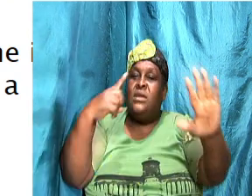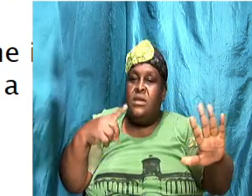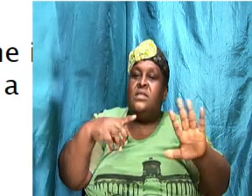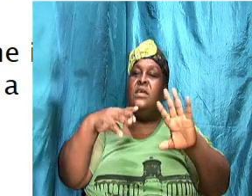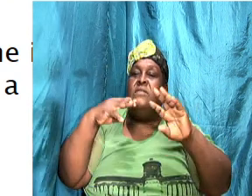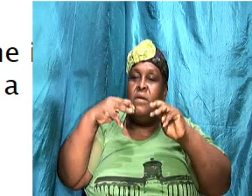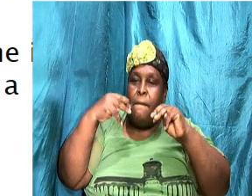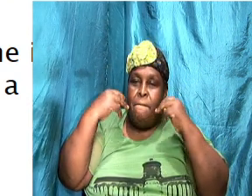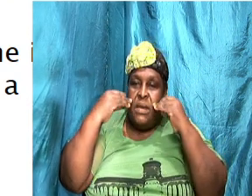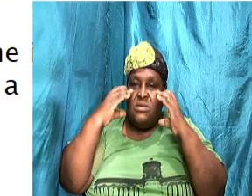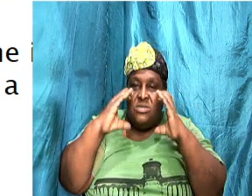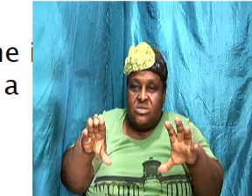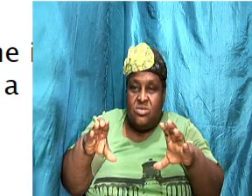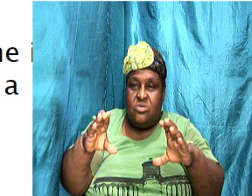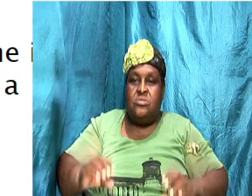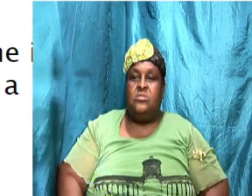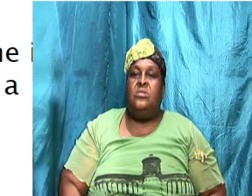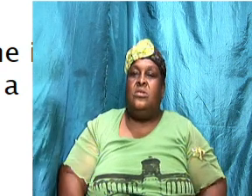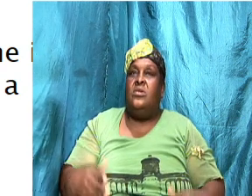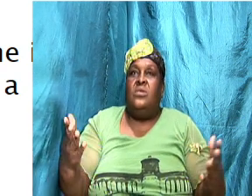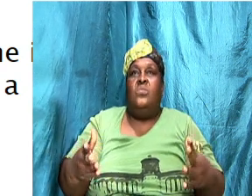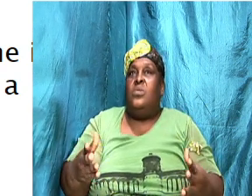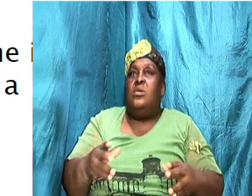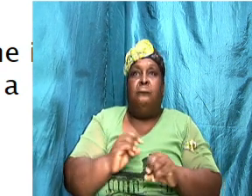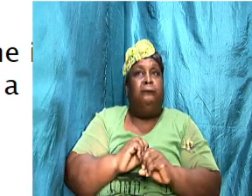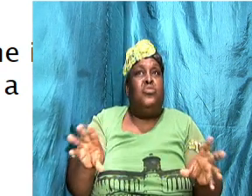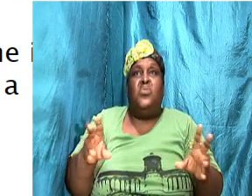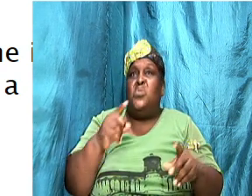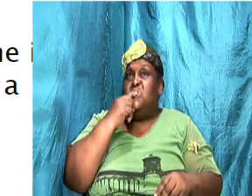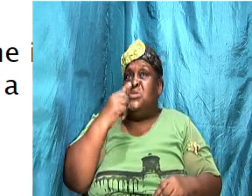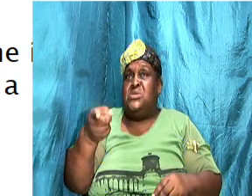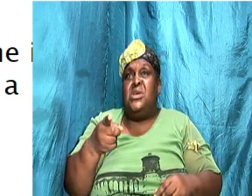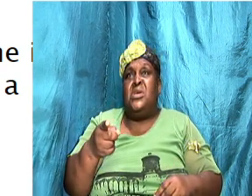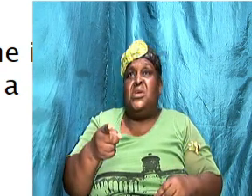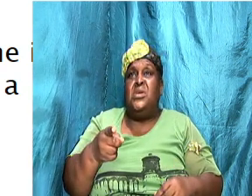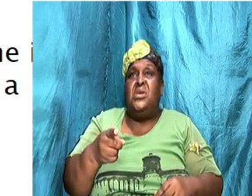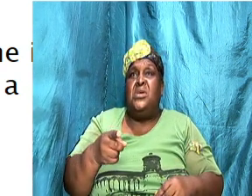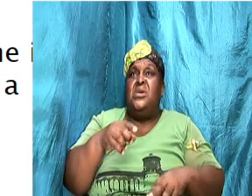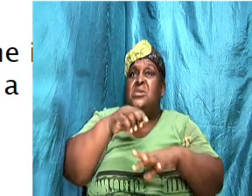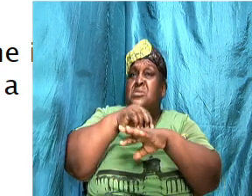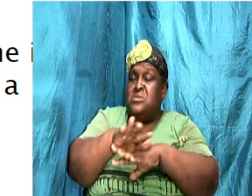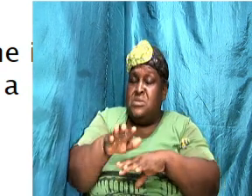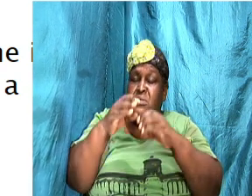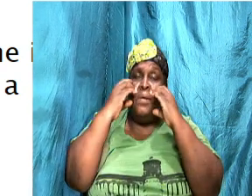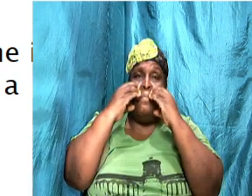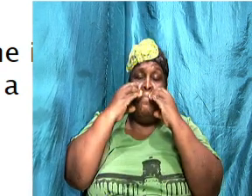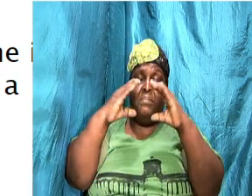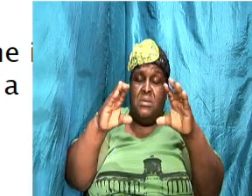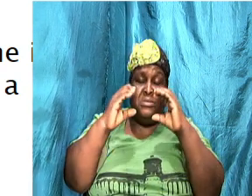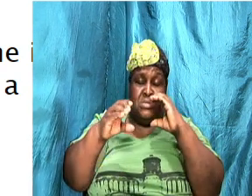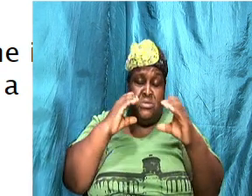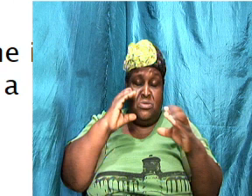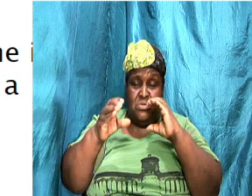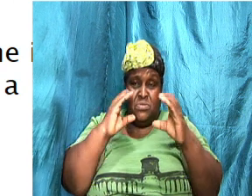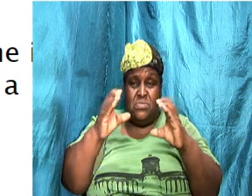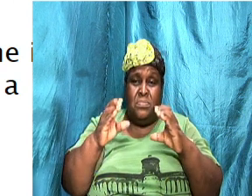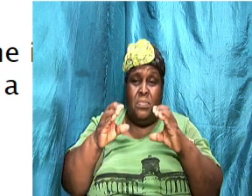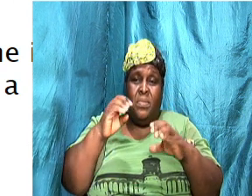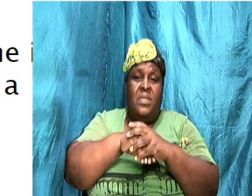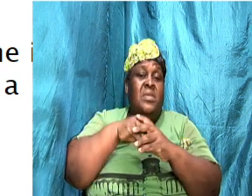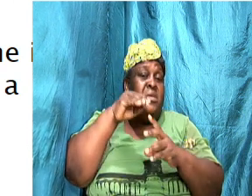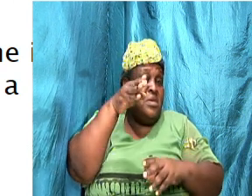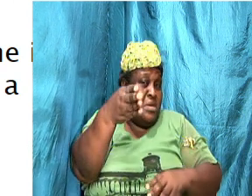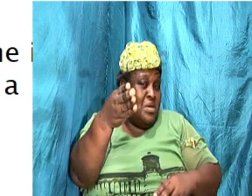Whatever you don't say will send a message. So in your